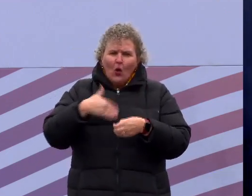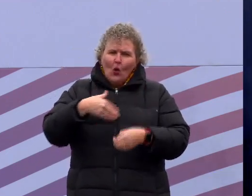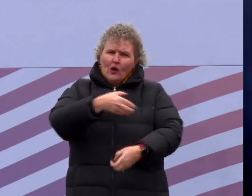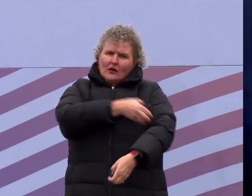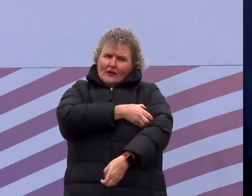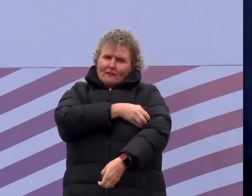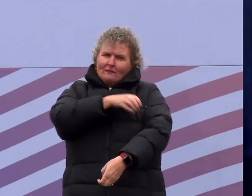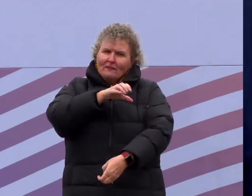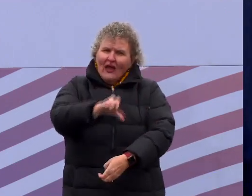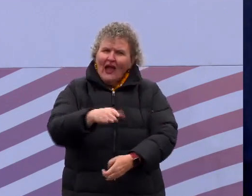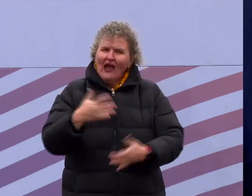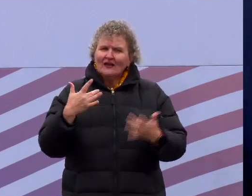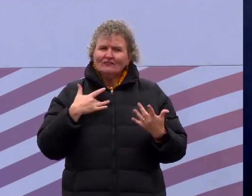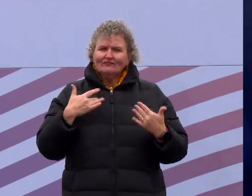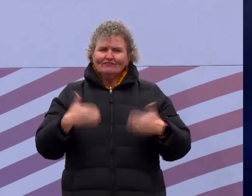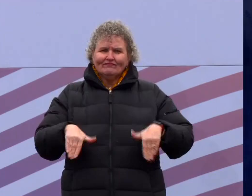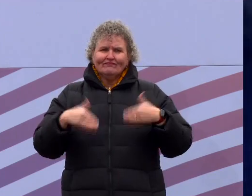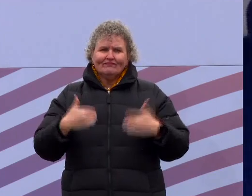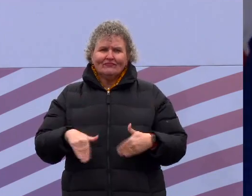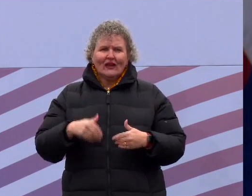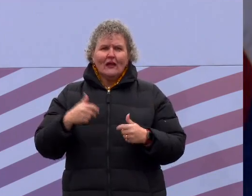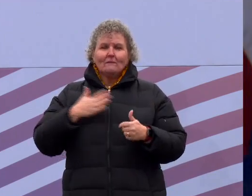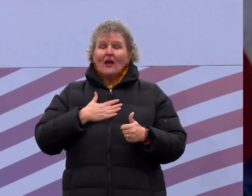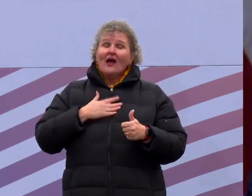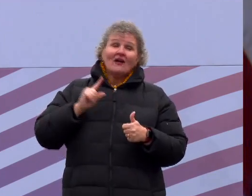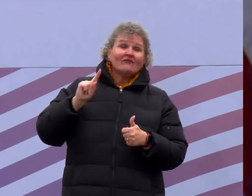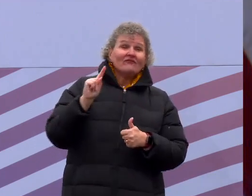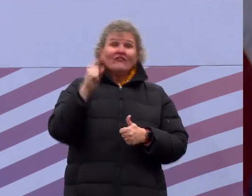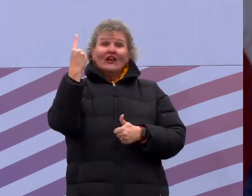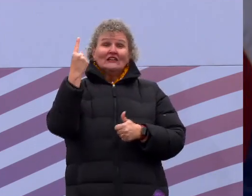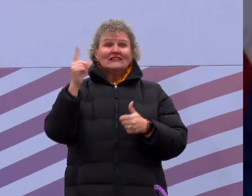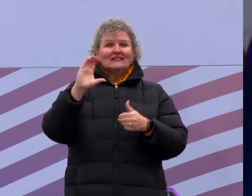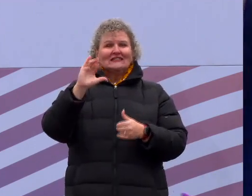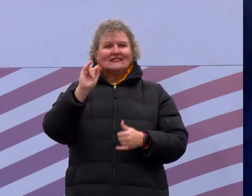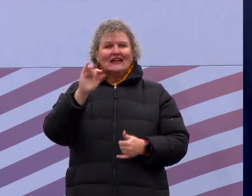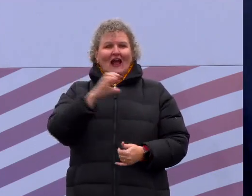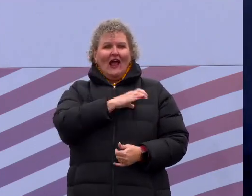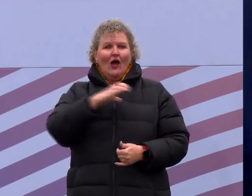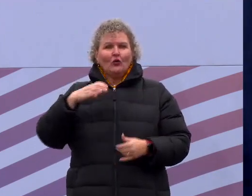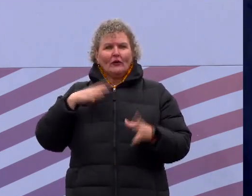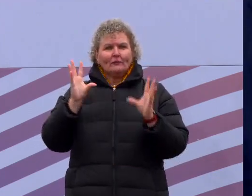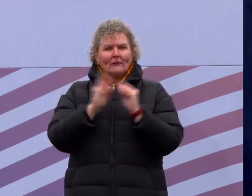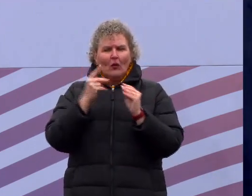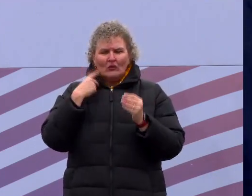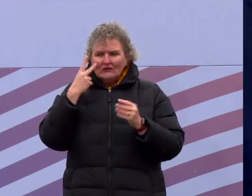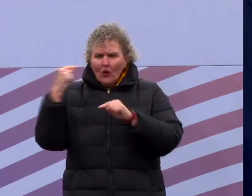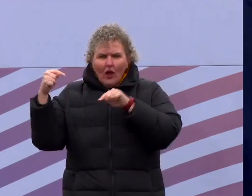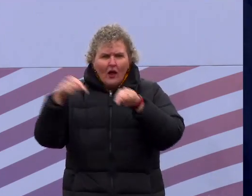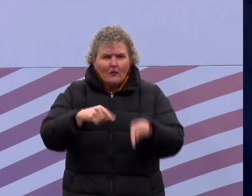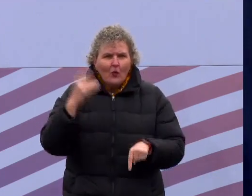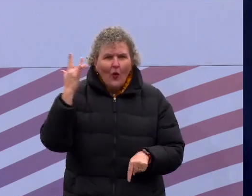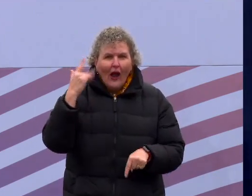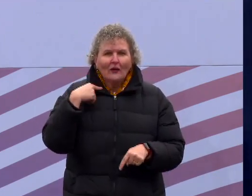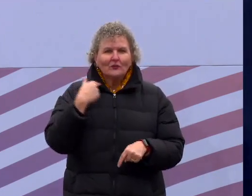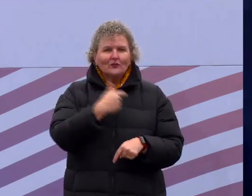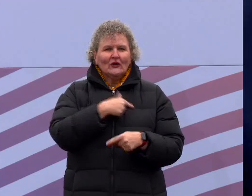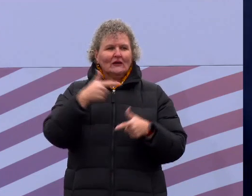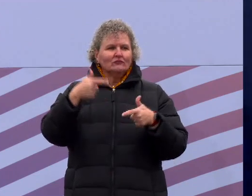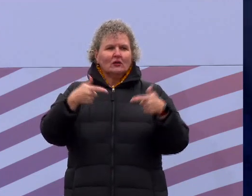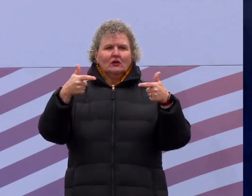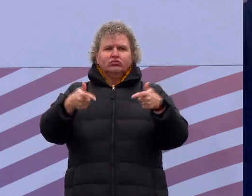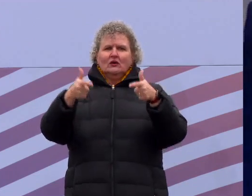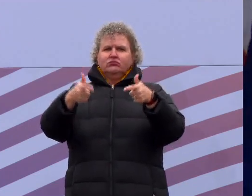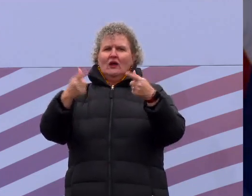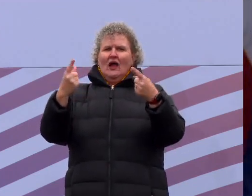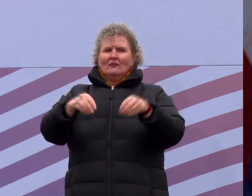city council meeting because gun violence came to my neighborhood, has reached the second highest